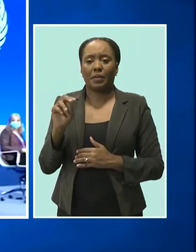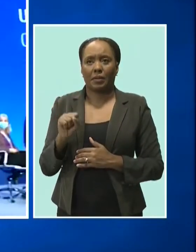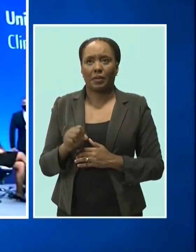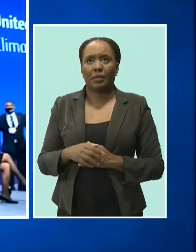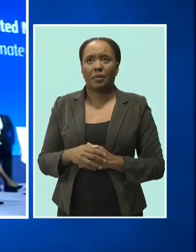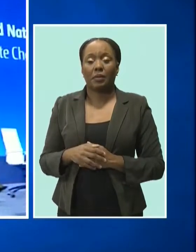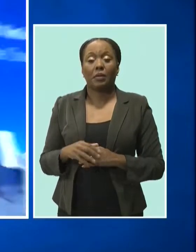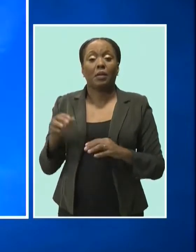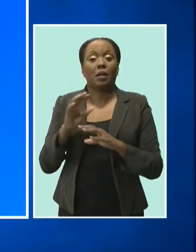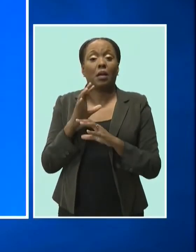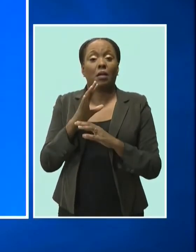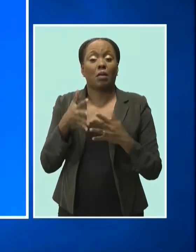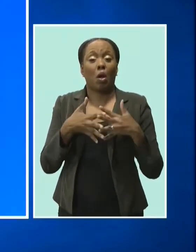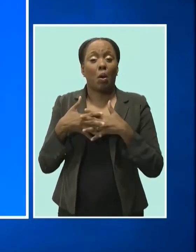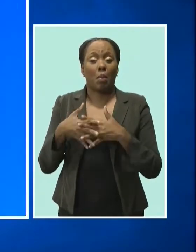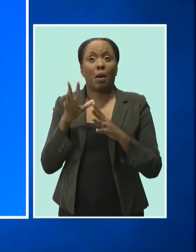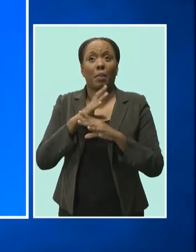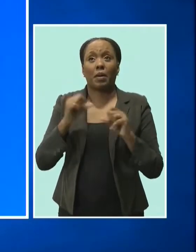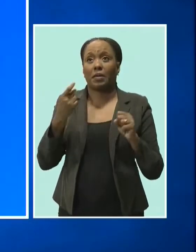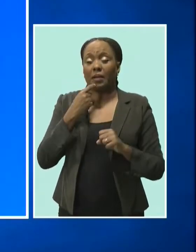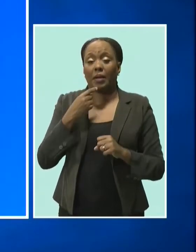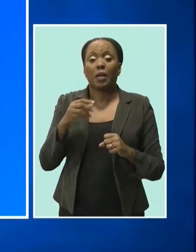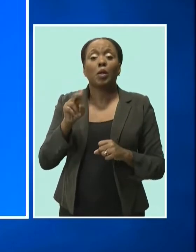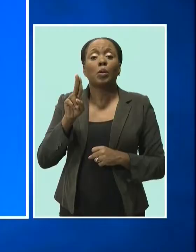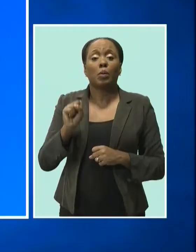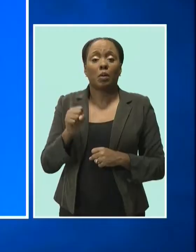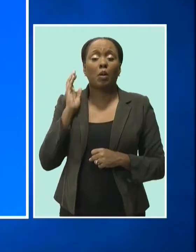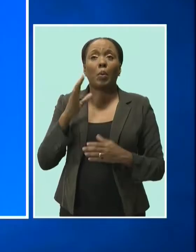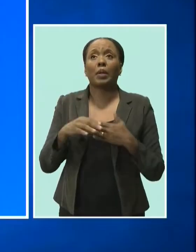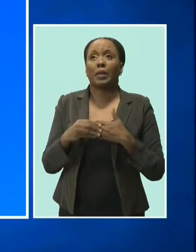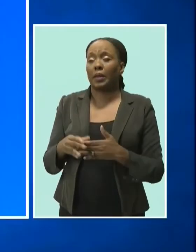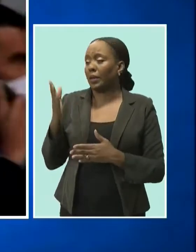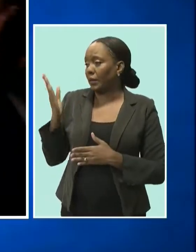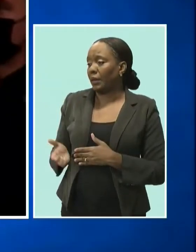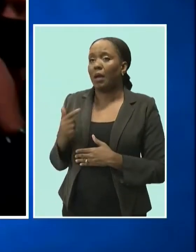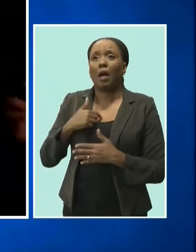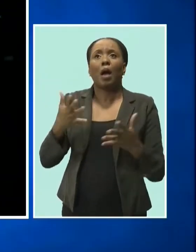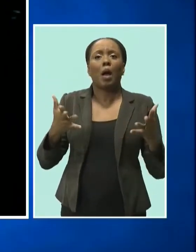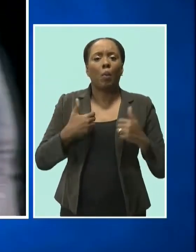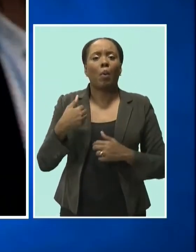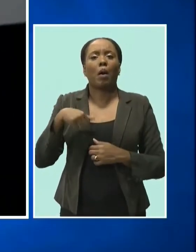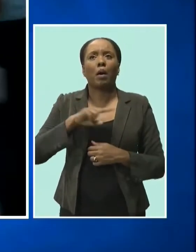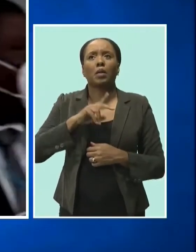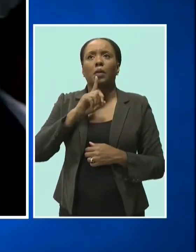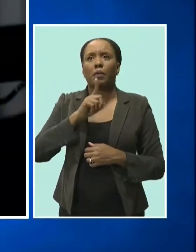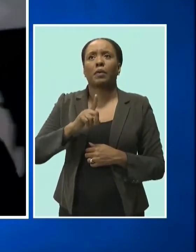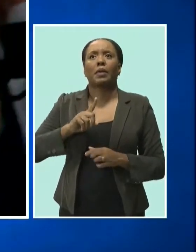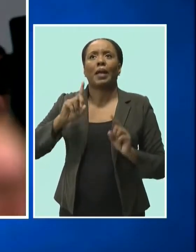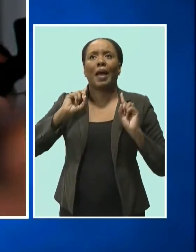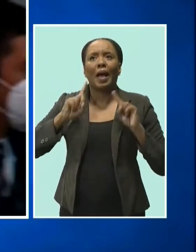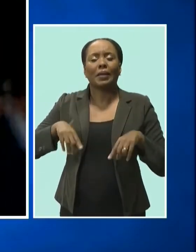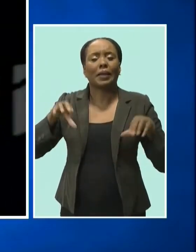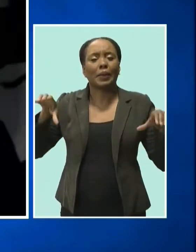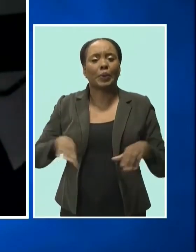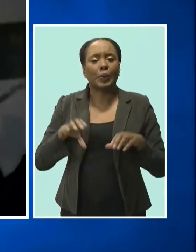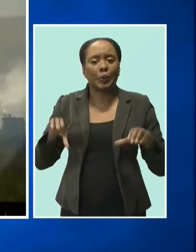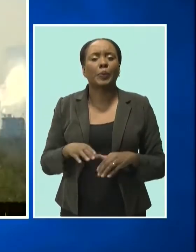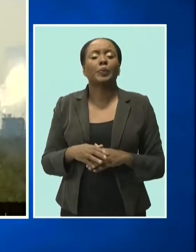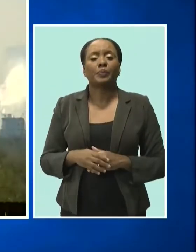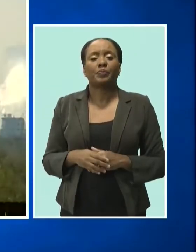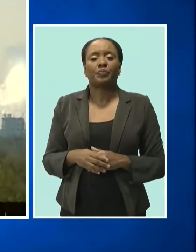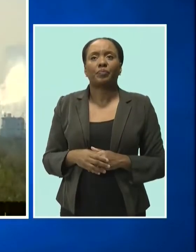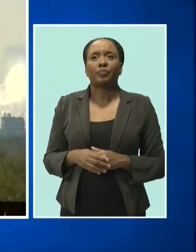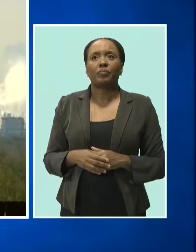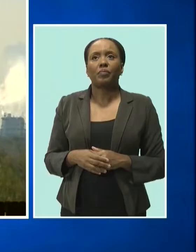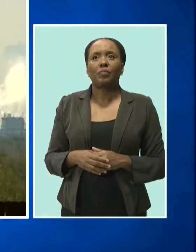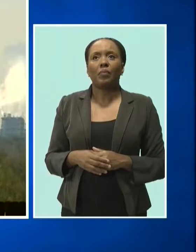will lead the world. Let this be the moment that we answer history's call. The White House set to launch a long-term climate strategy to